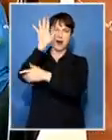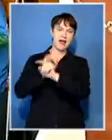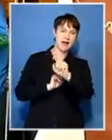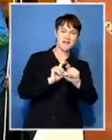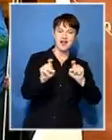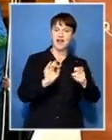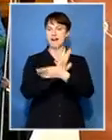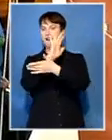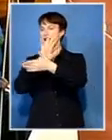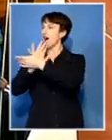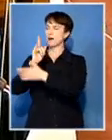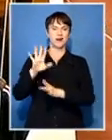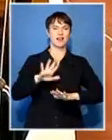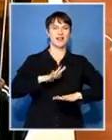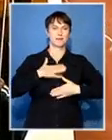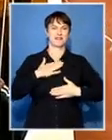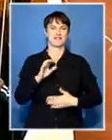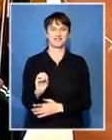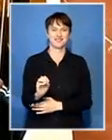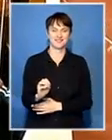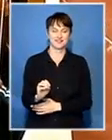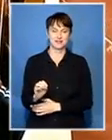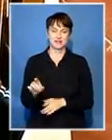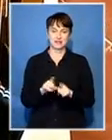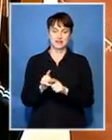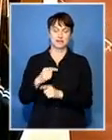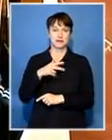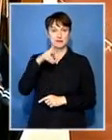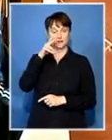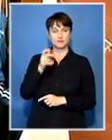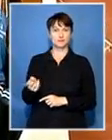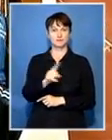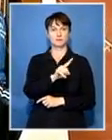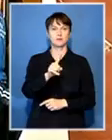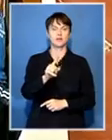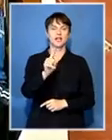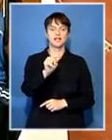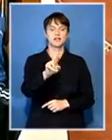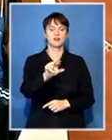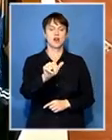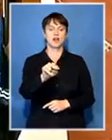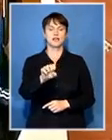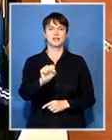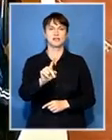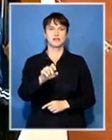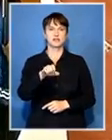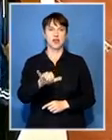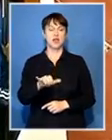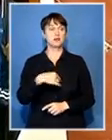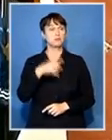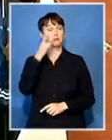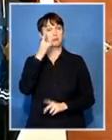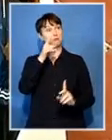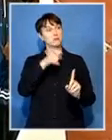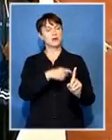so they're happy to be voting and we've also just heard I've heard from my colleague in the trans sky area that Mandela will be casting